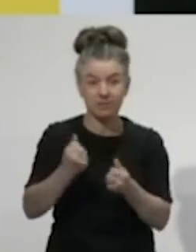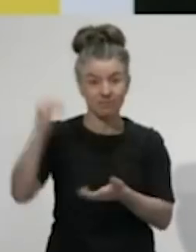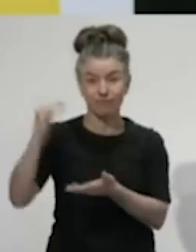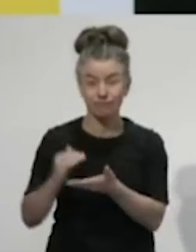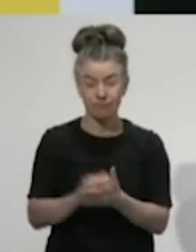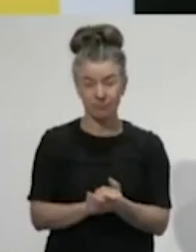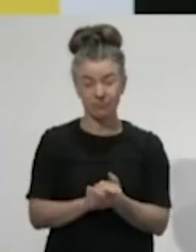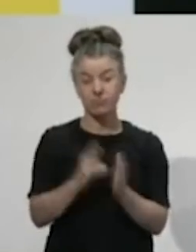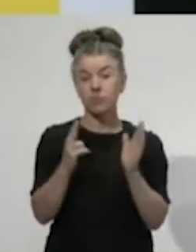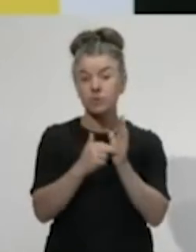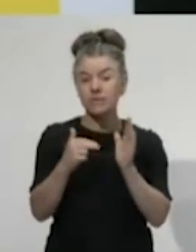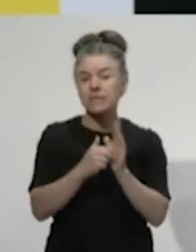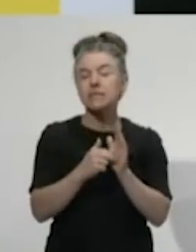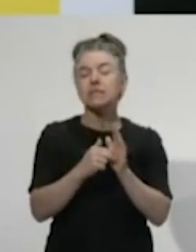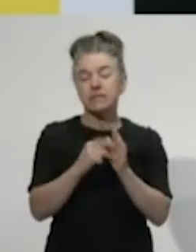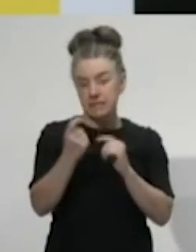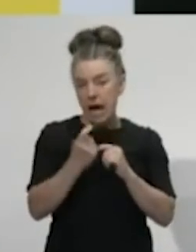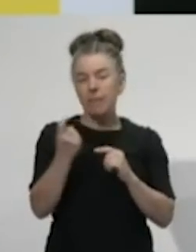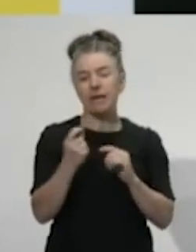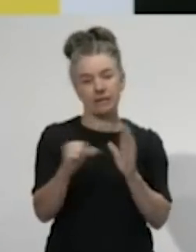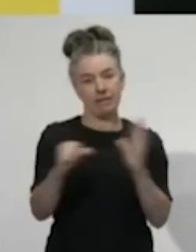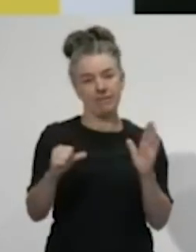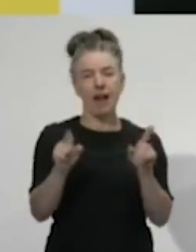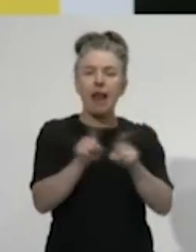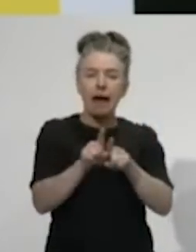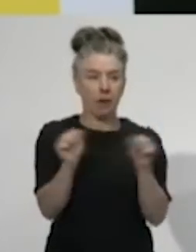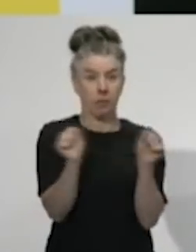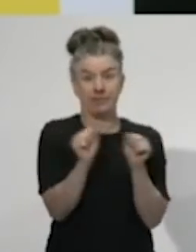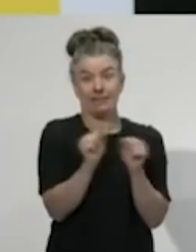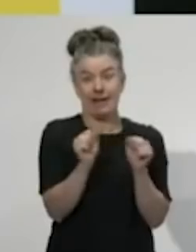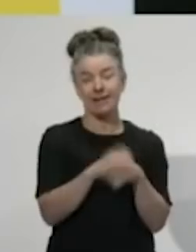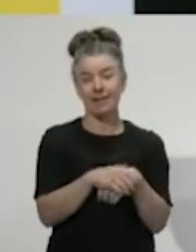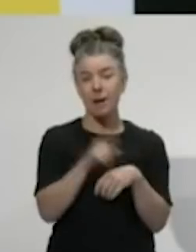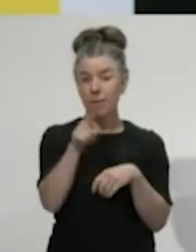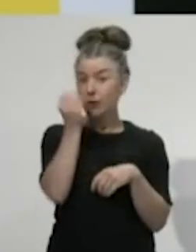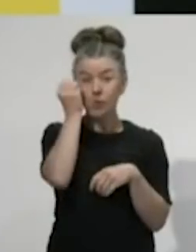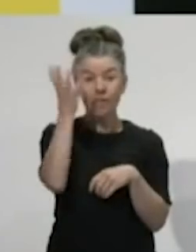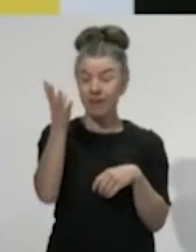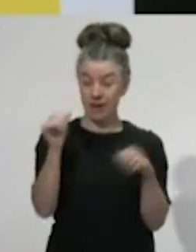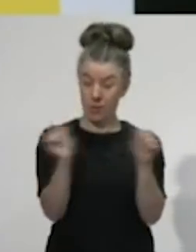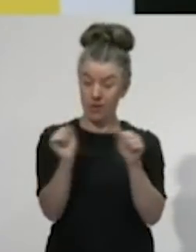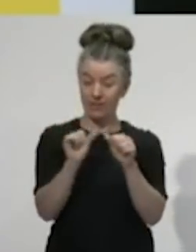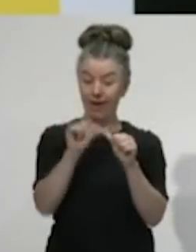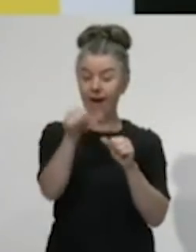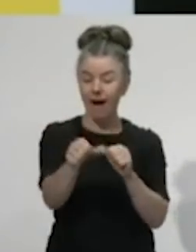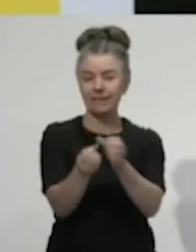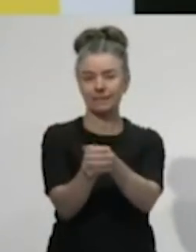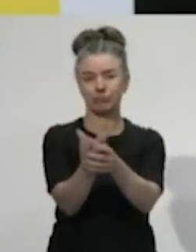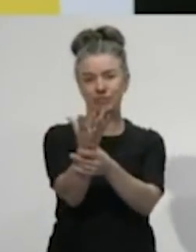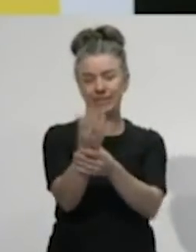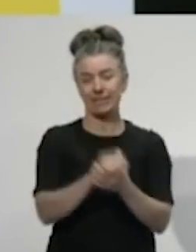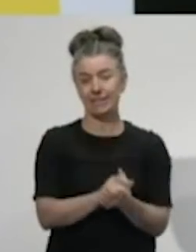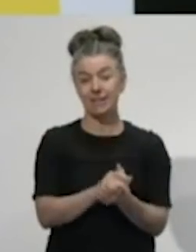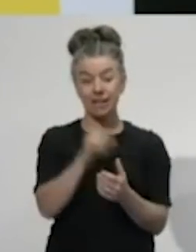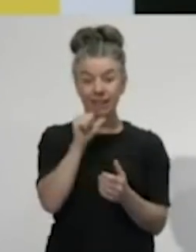enter a very tough winter. But every winter, eventually, is followed by spring. And if we make the